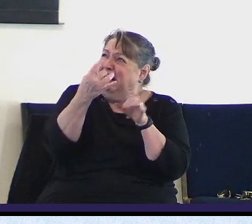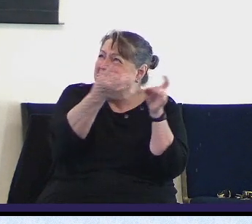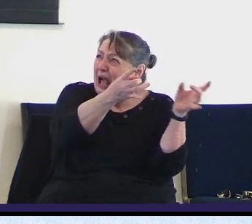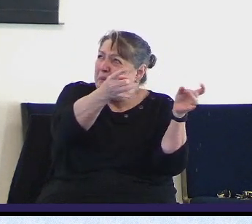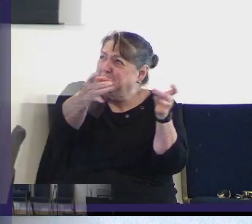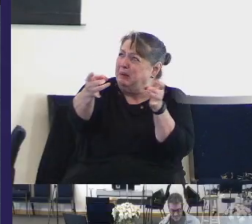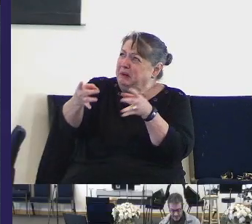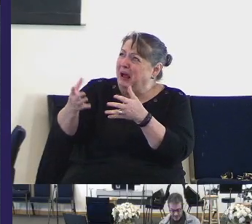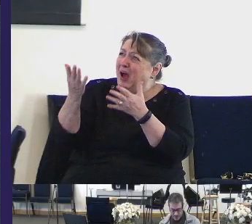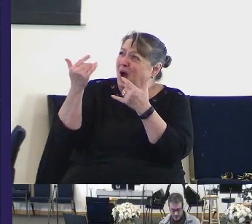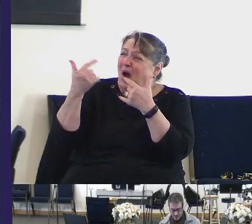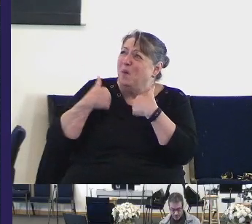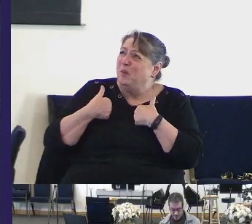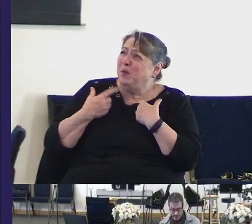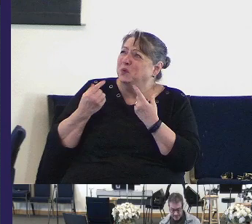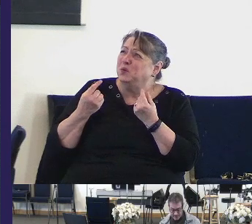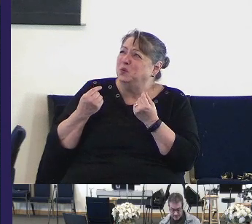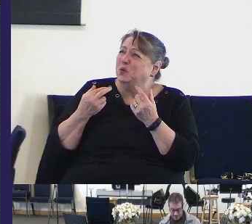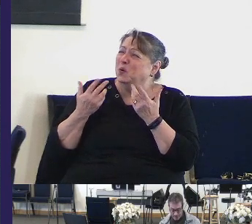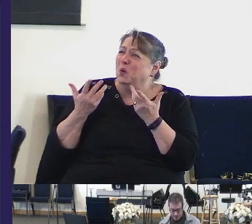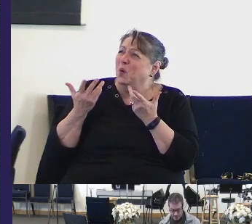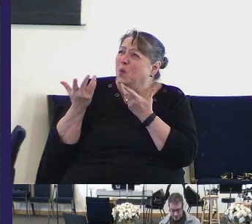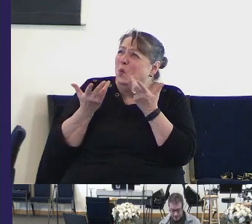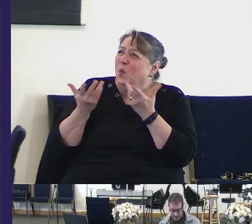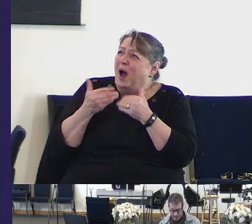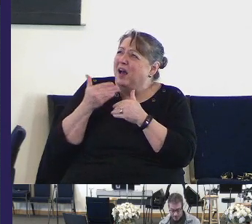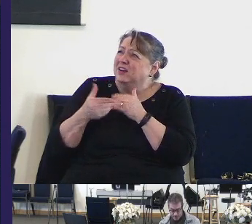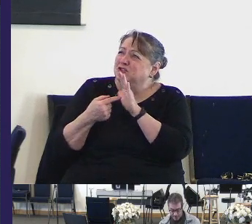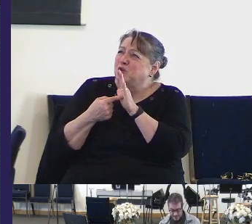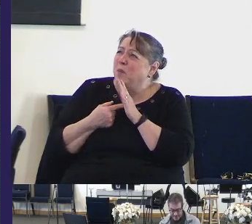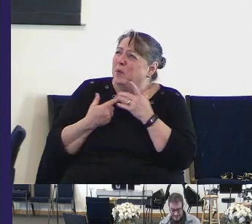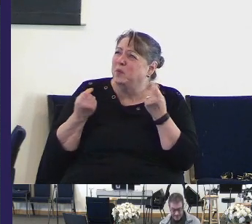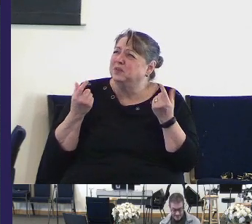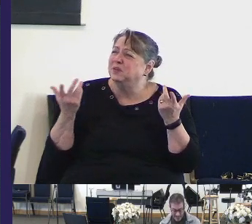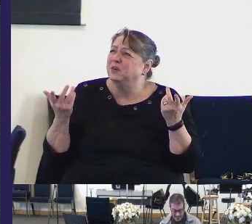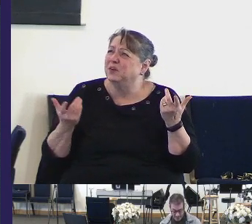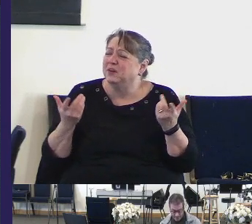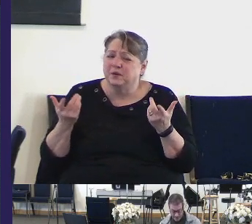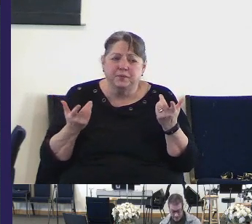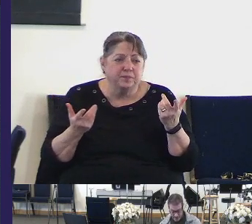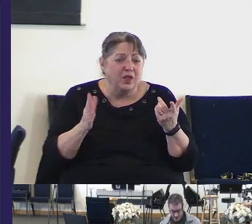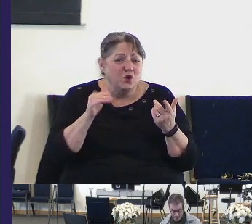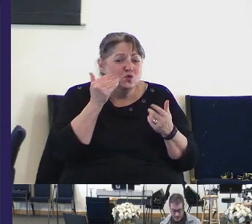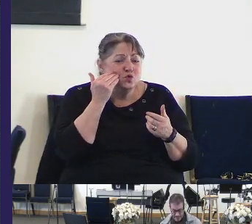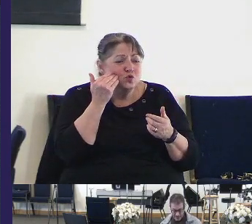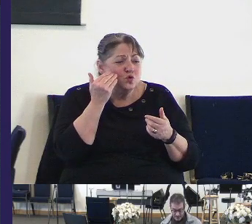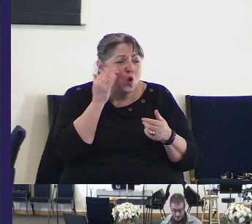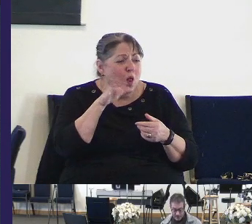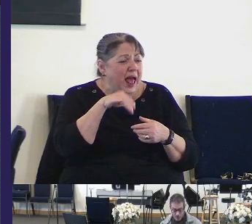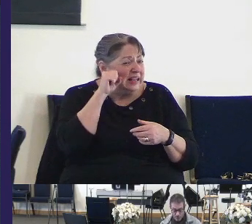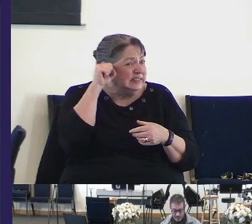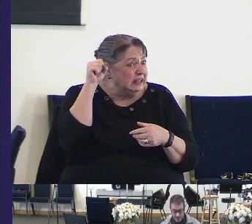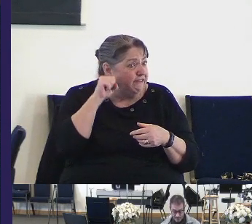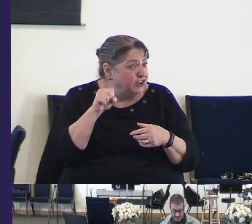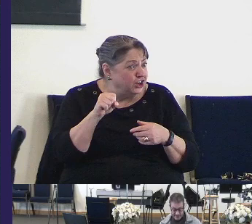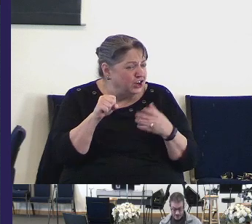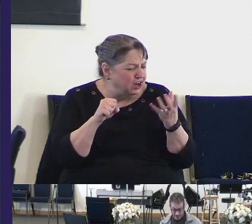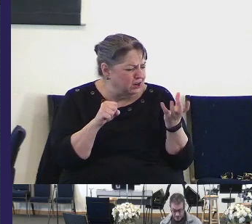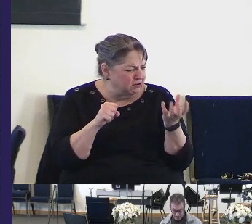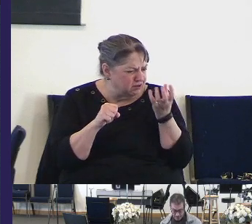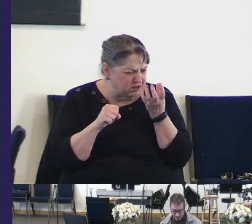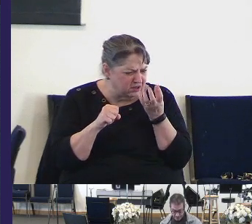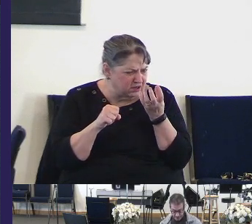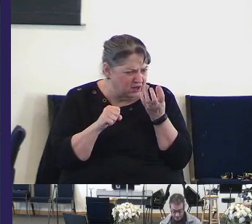of the Lord are flawless like silver refined in a furnace of clay purifies seven times imagine the purity of that